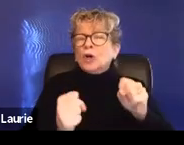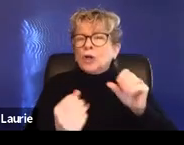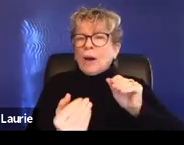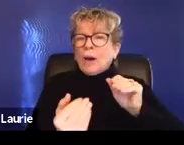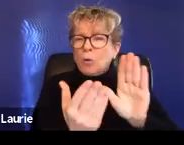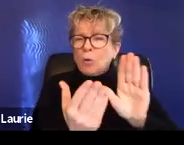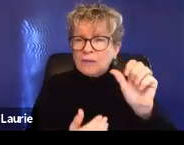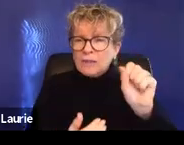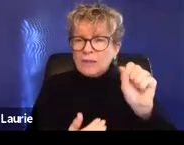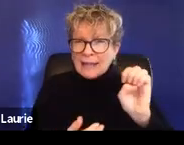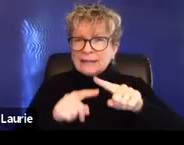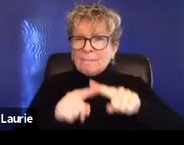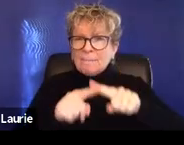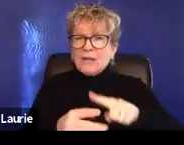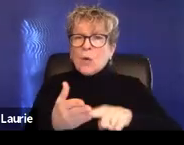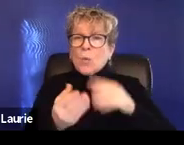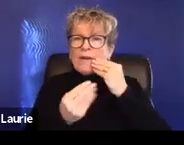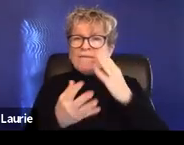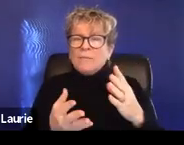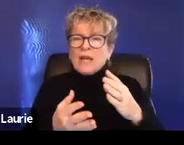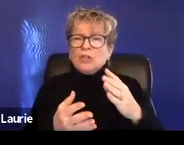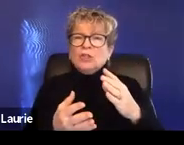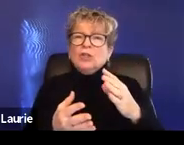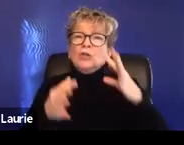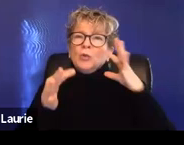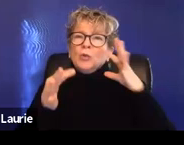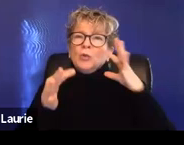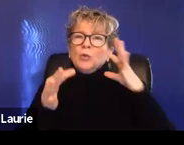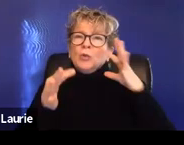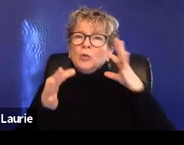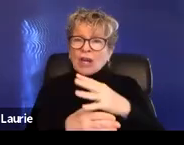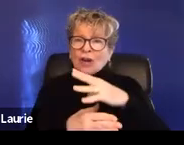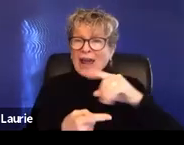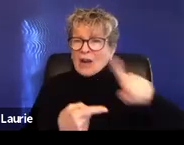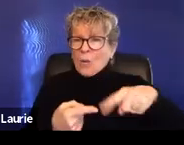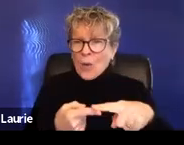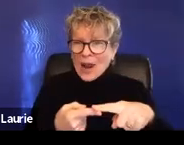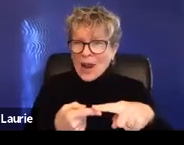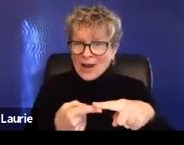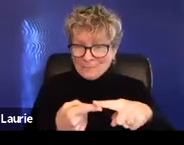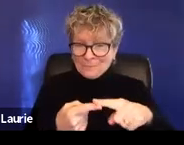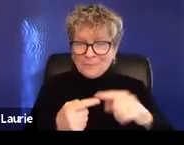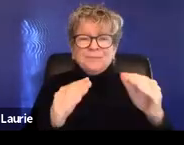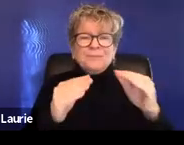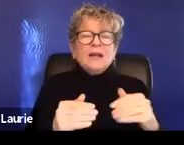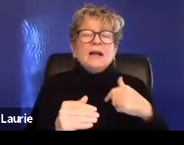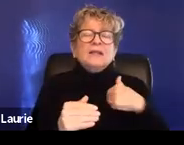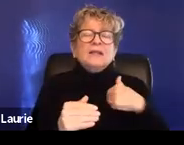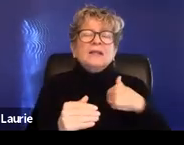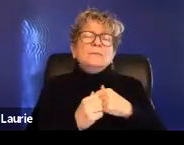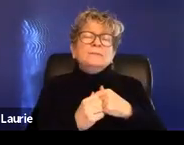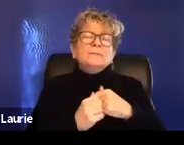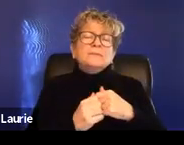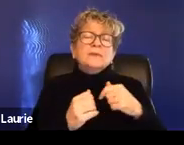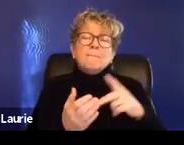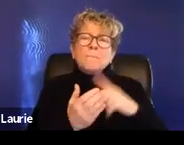information they share. Um, and then I'll always making referrals to the programs like us or other providers. Um,